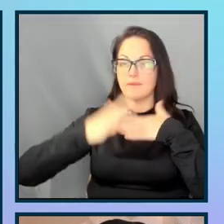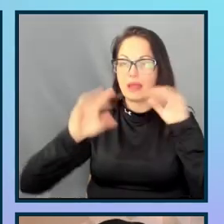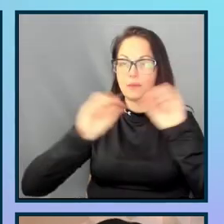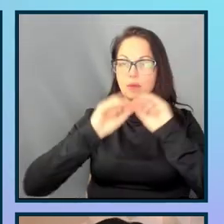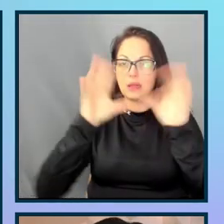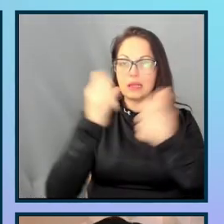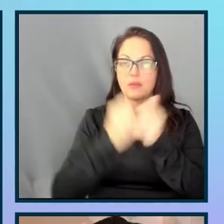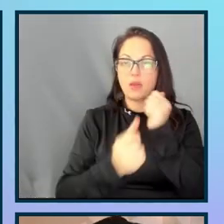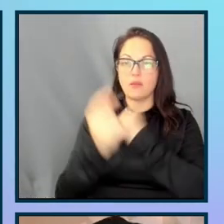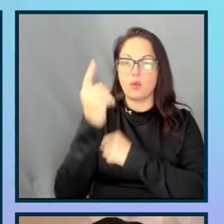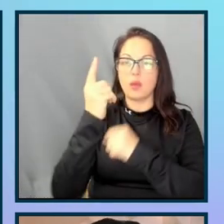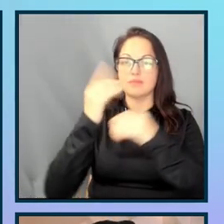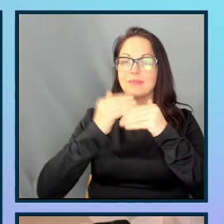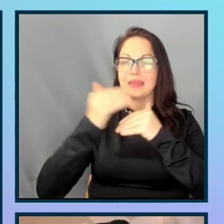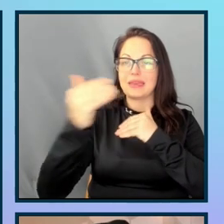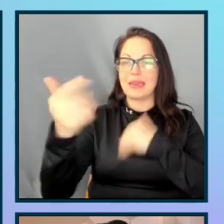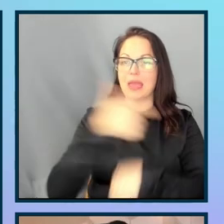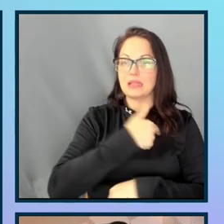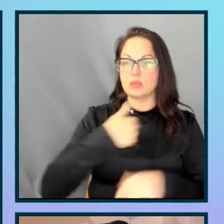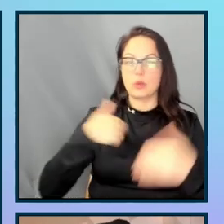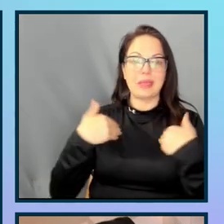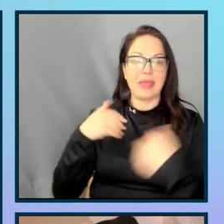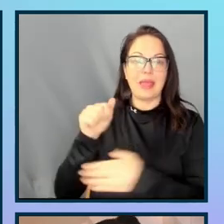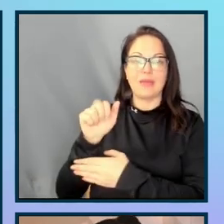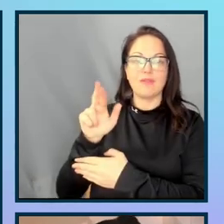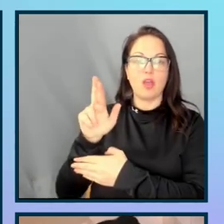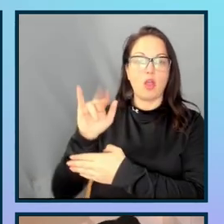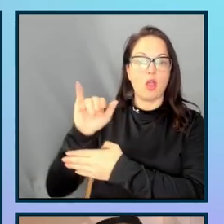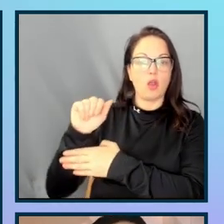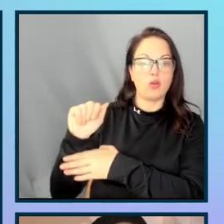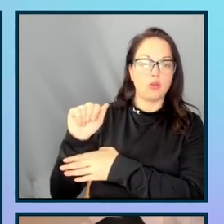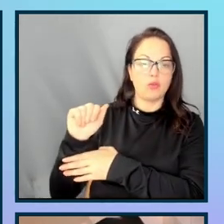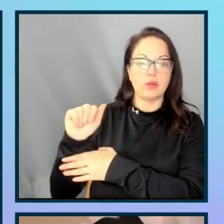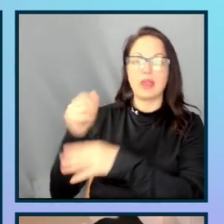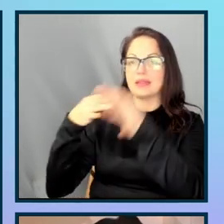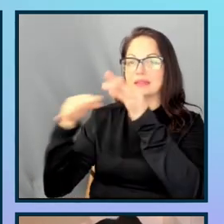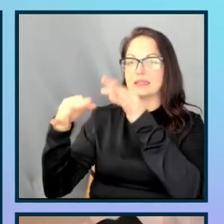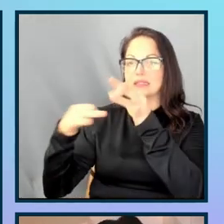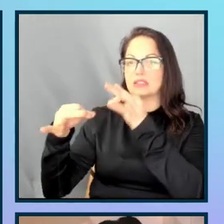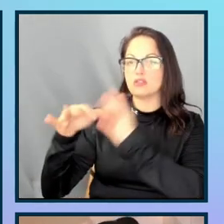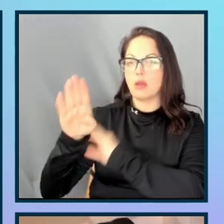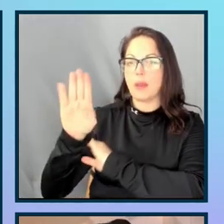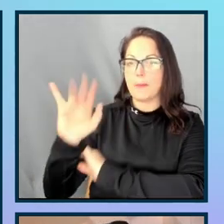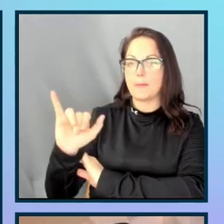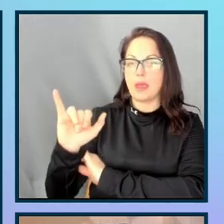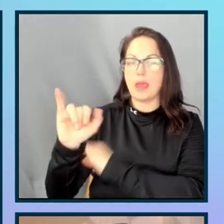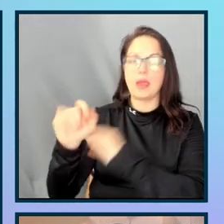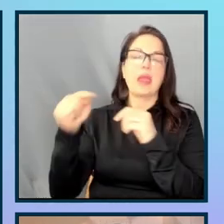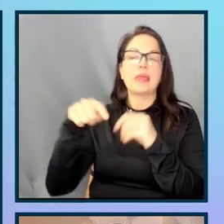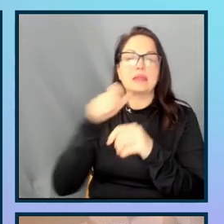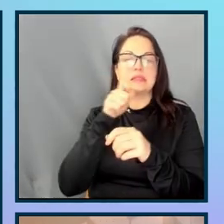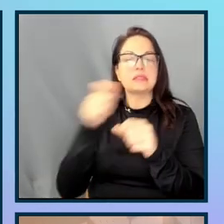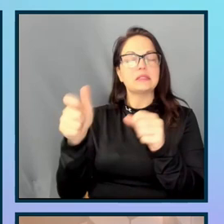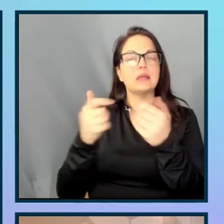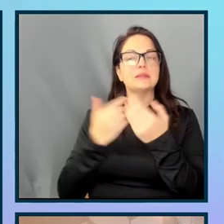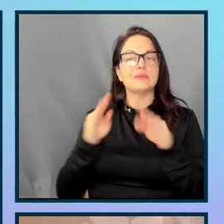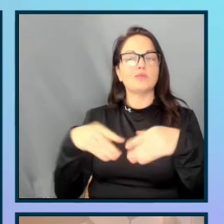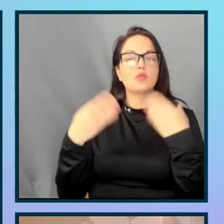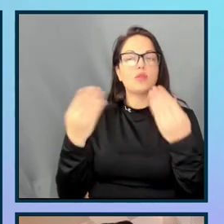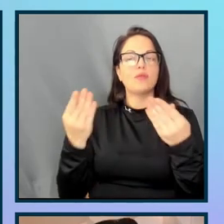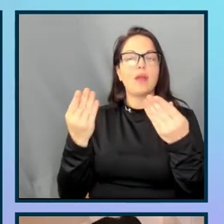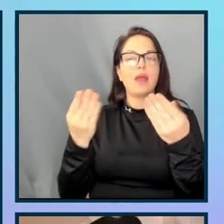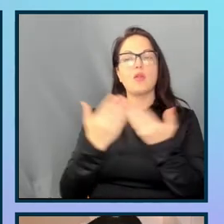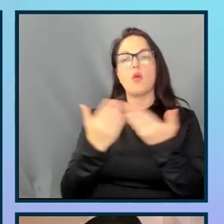Next, we have aria-describedby. Now, this doesn't necessarily provide or override accessible names for the element, but it does provide additional